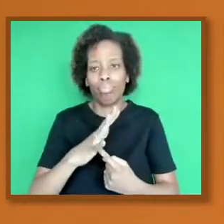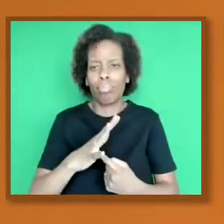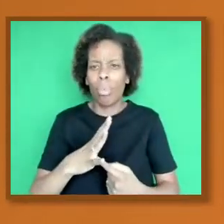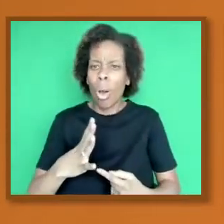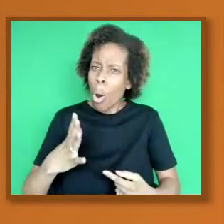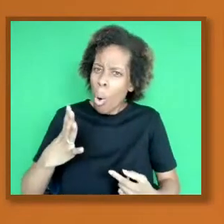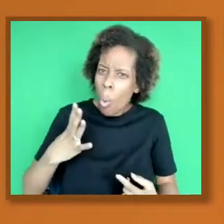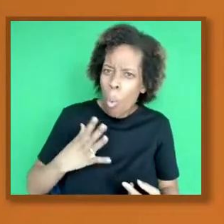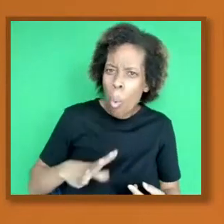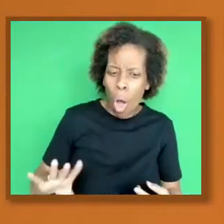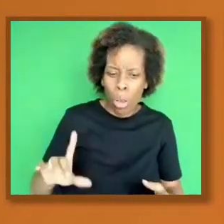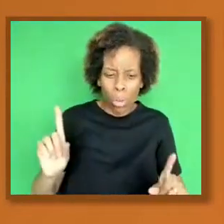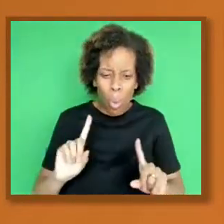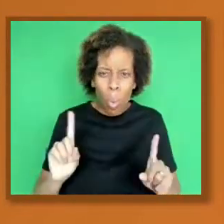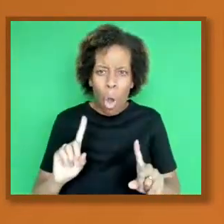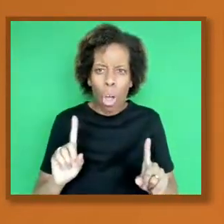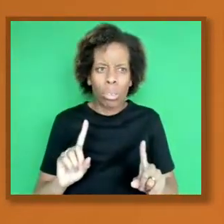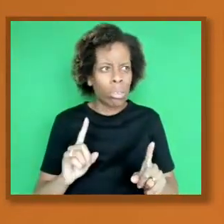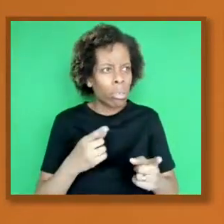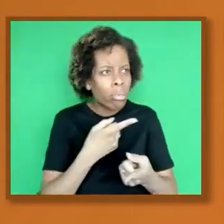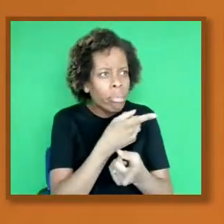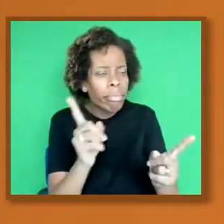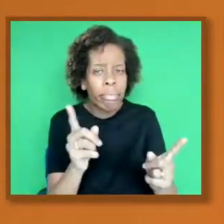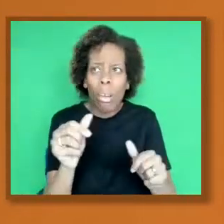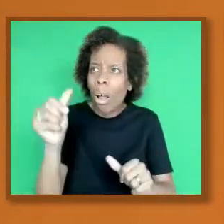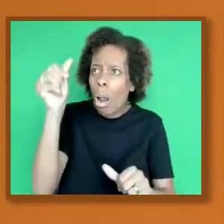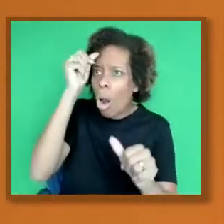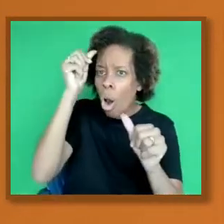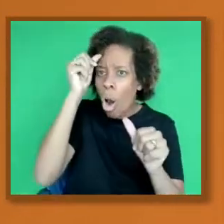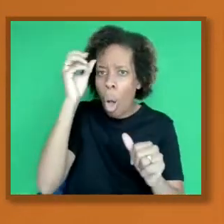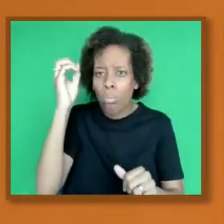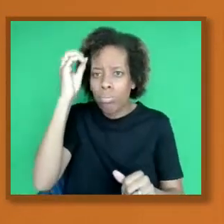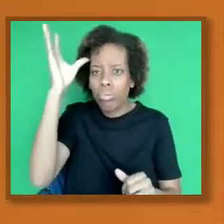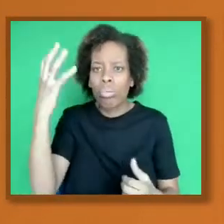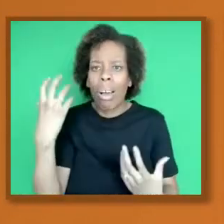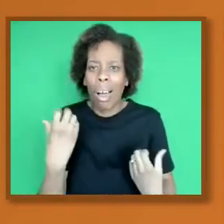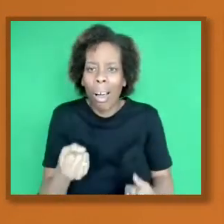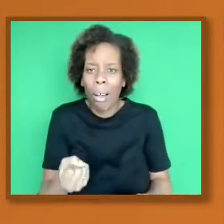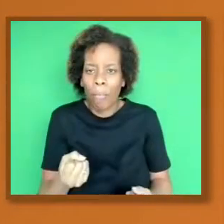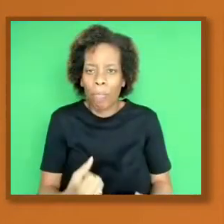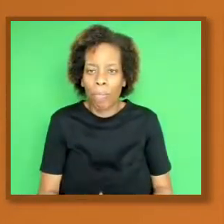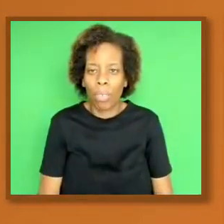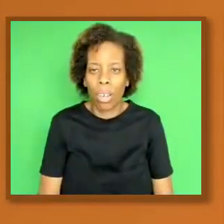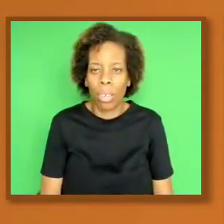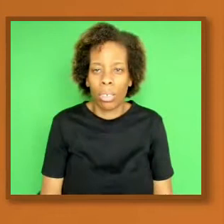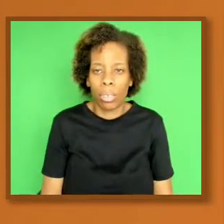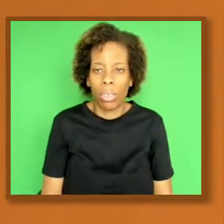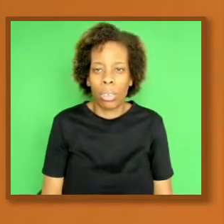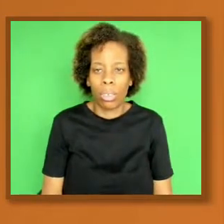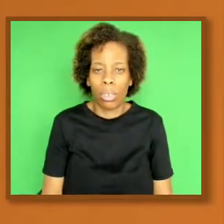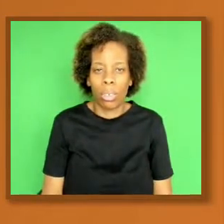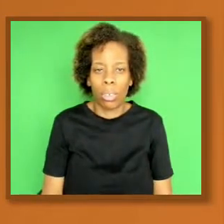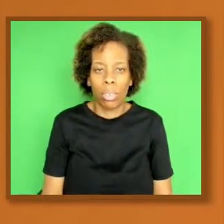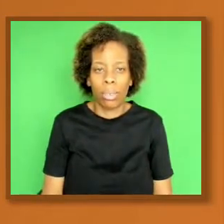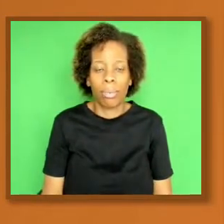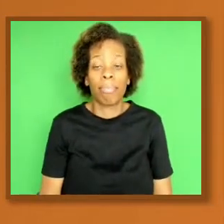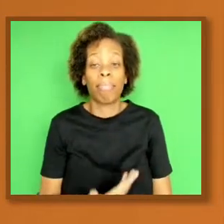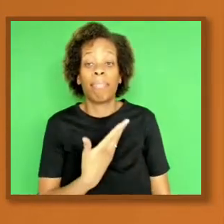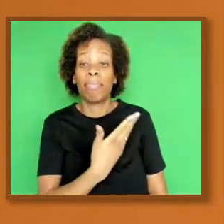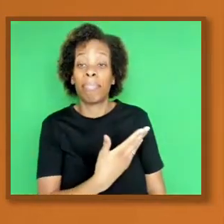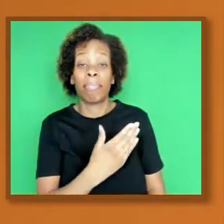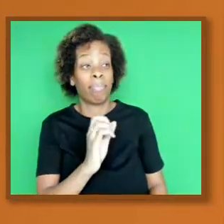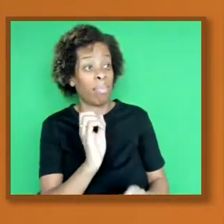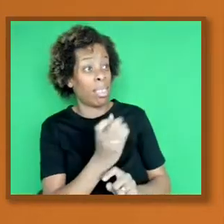the information. So if I could start with my first slide, which just ask the question